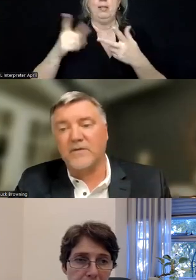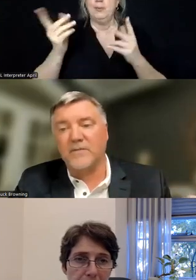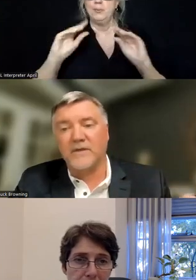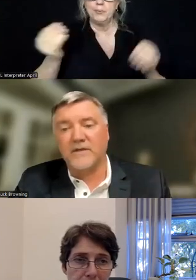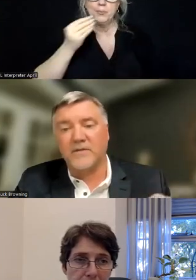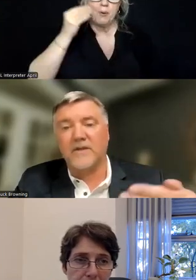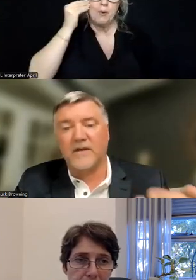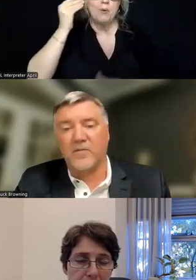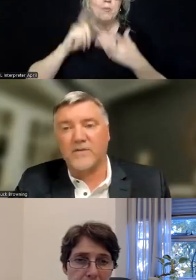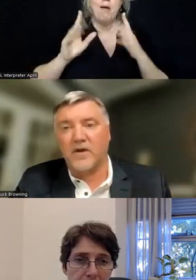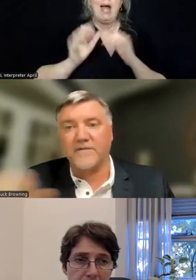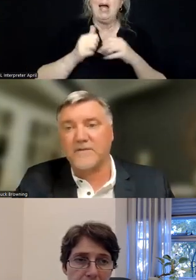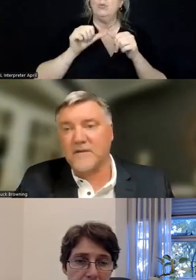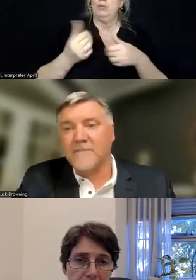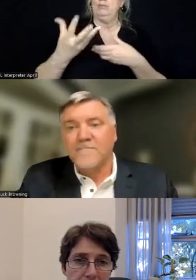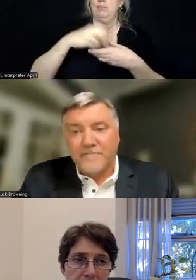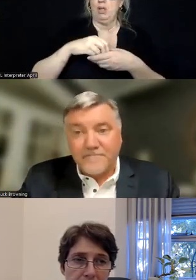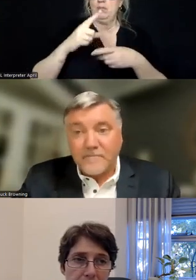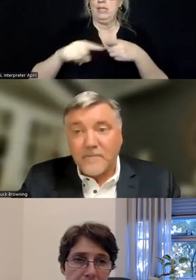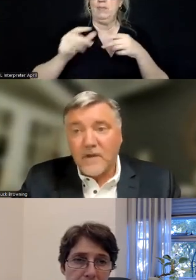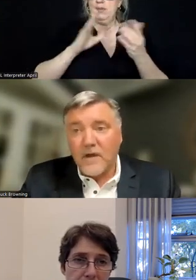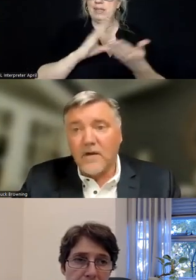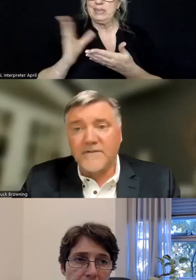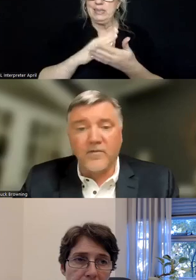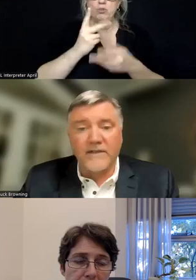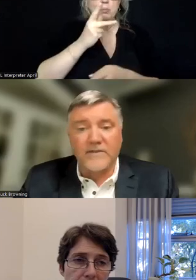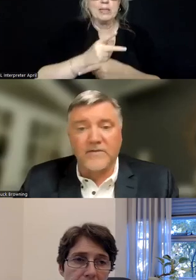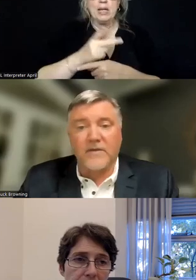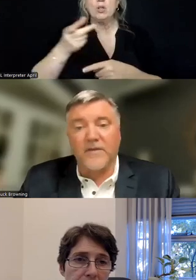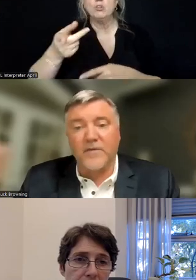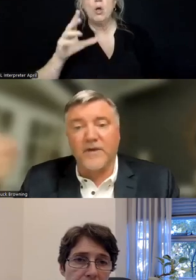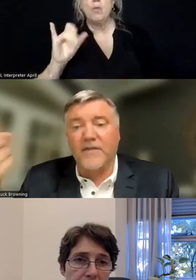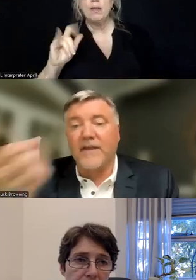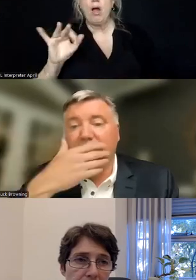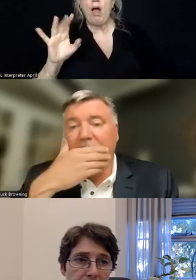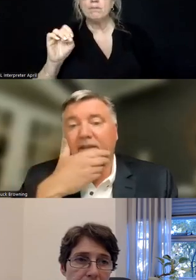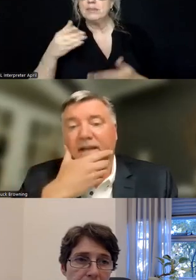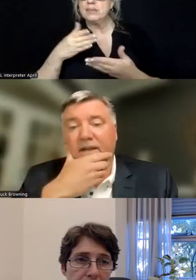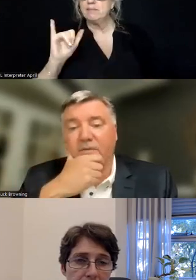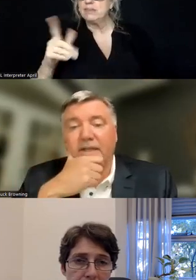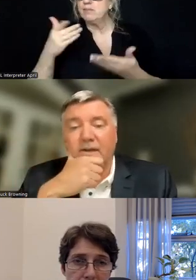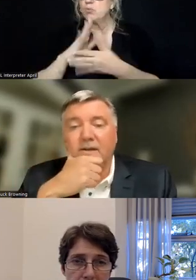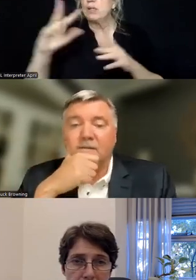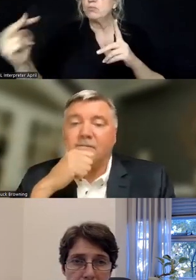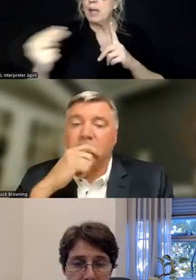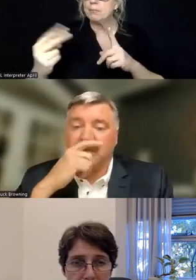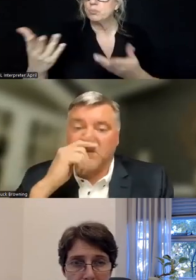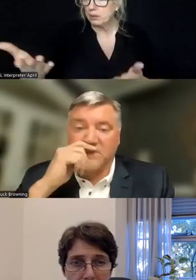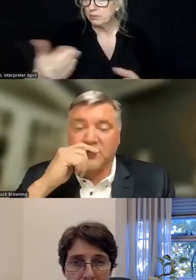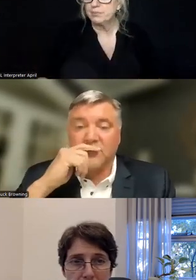we be doing to include them in the continuum of care? And what is the Office of Civil Rights doing and thinking about in that arena?